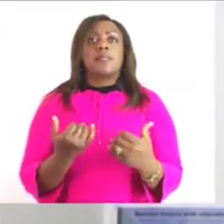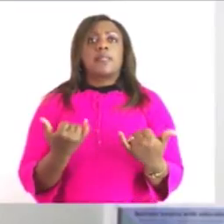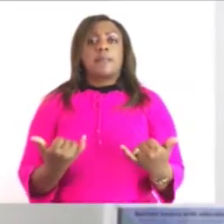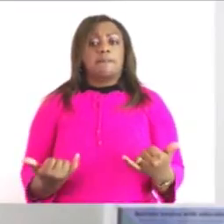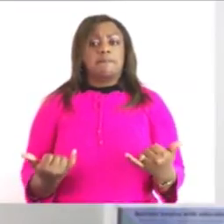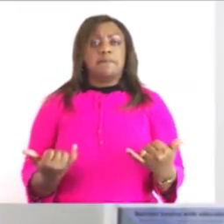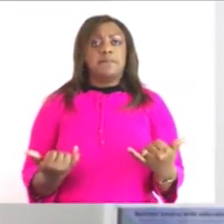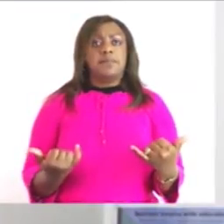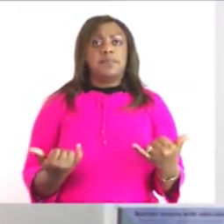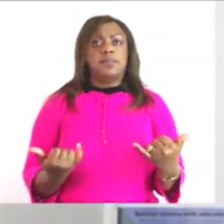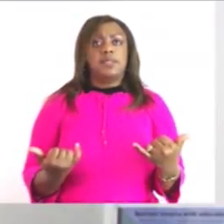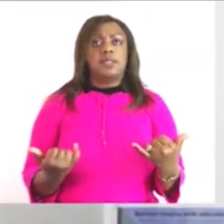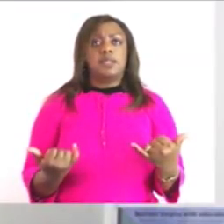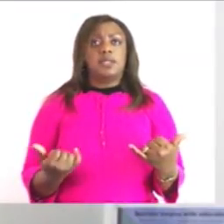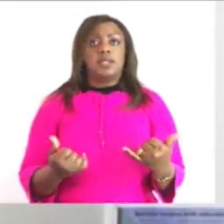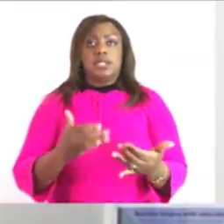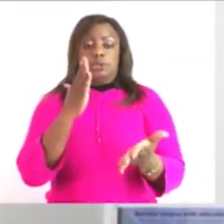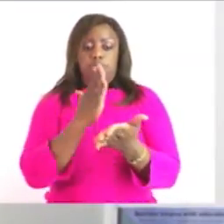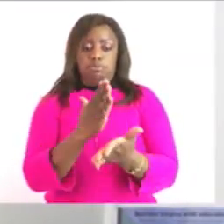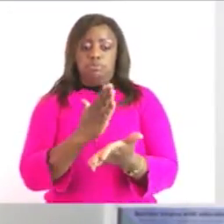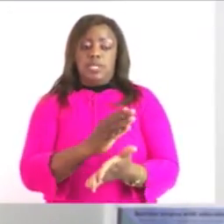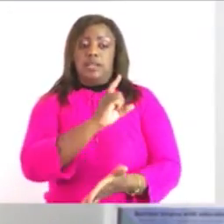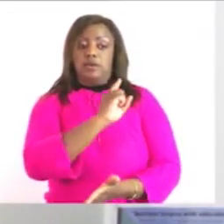and this is the actual answer